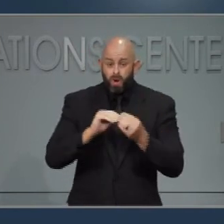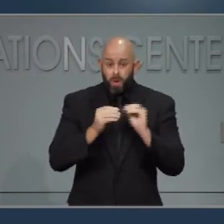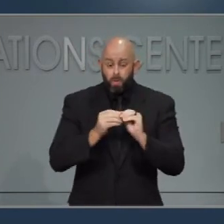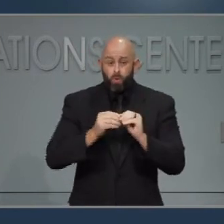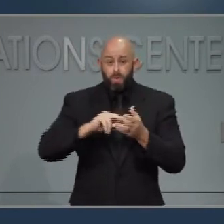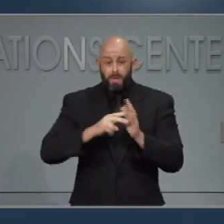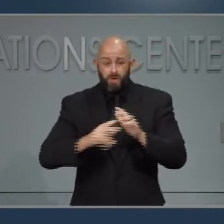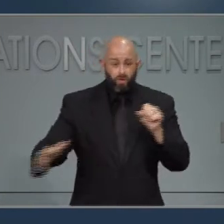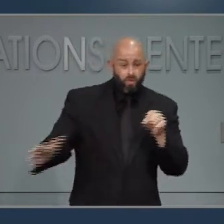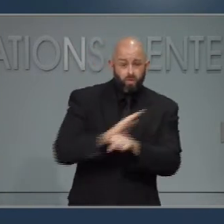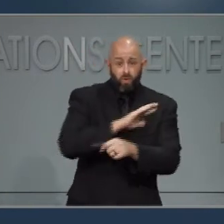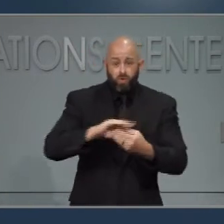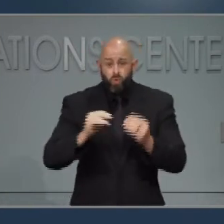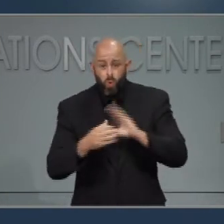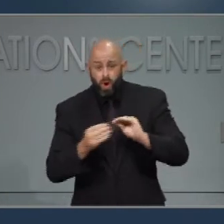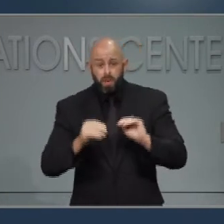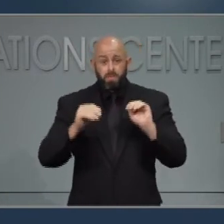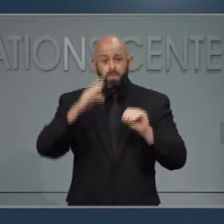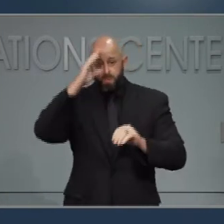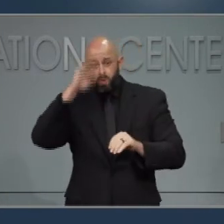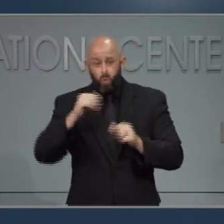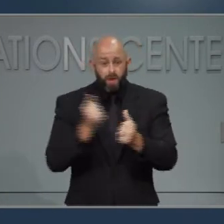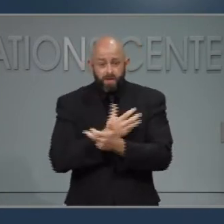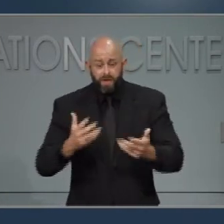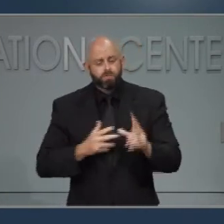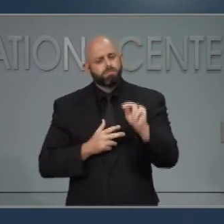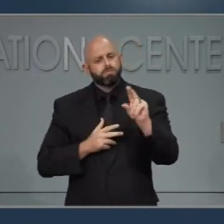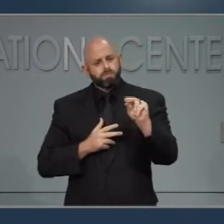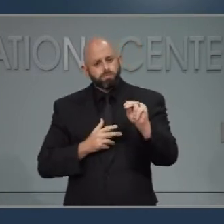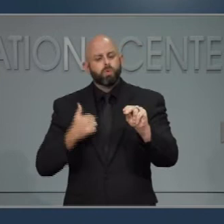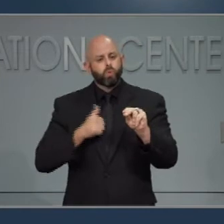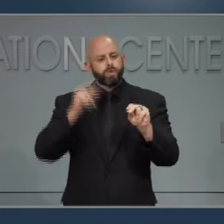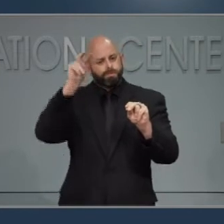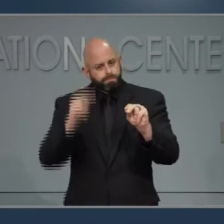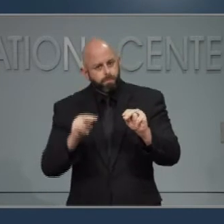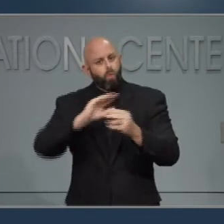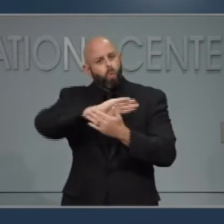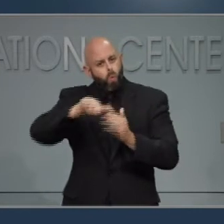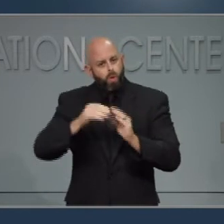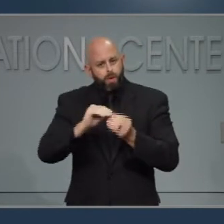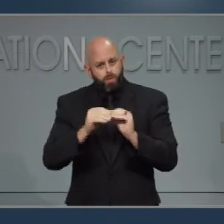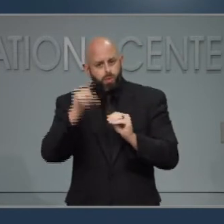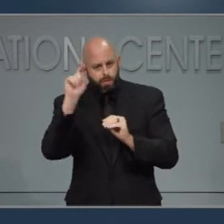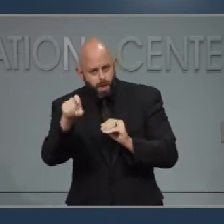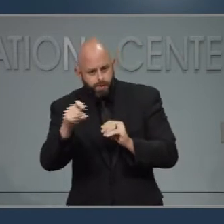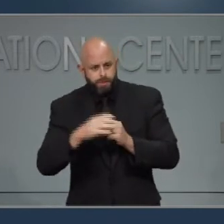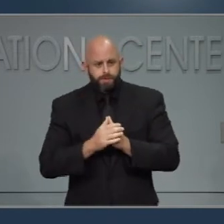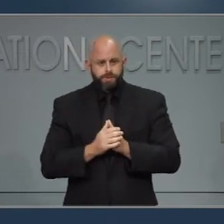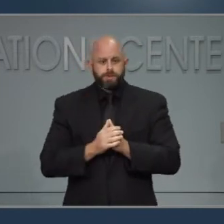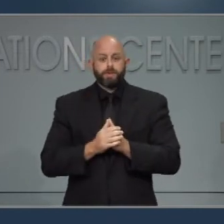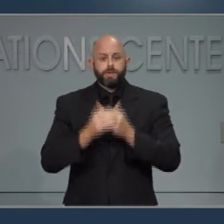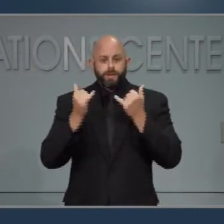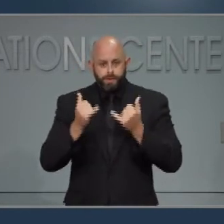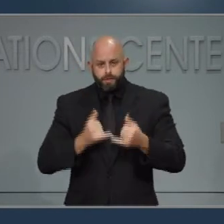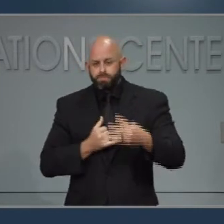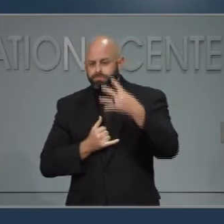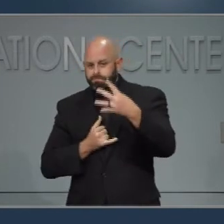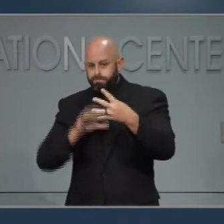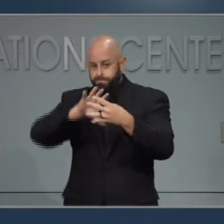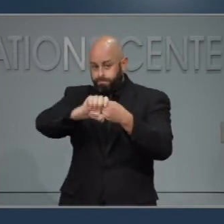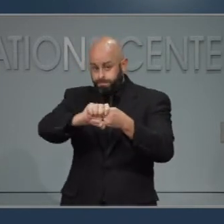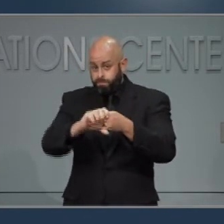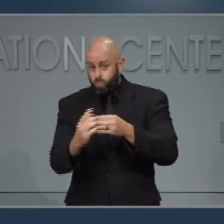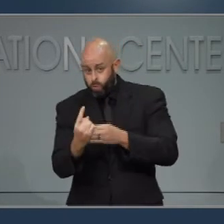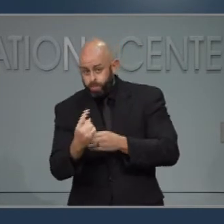story of viral spread in North Carolina. Okay, so let's look at the graphs. This first graph looks at